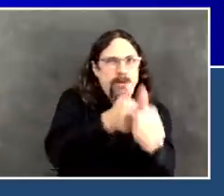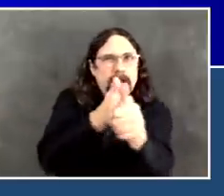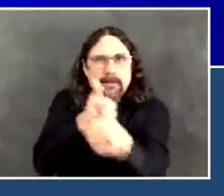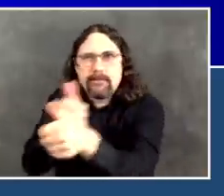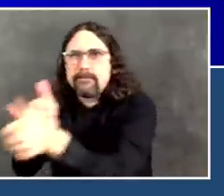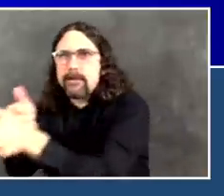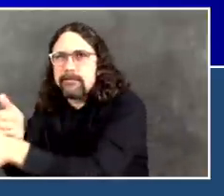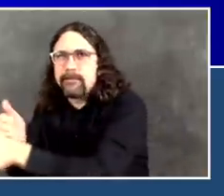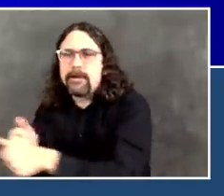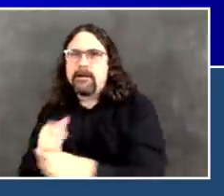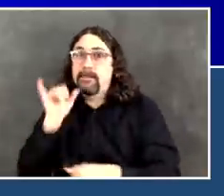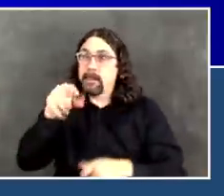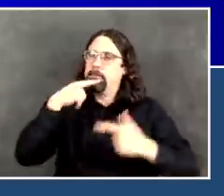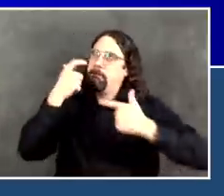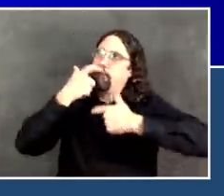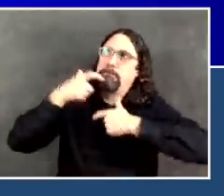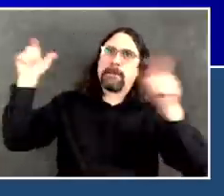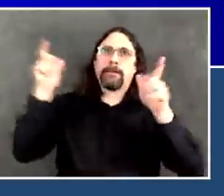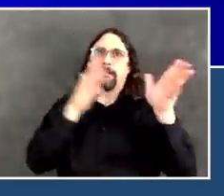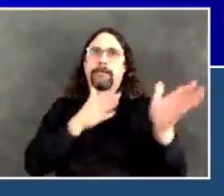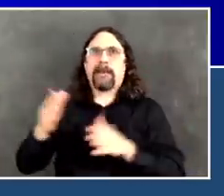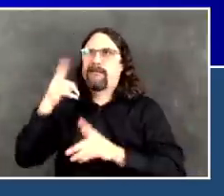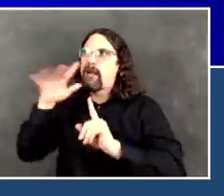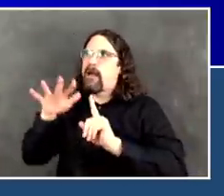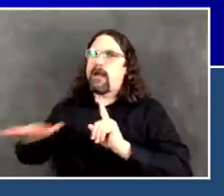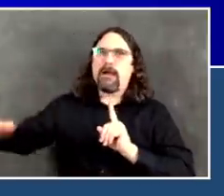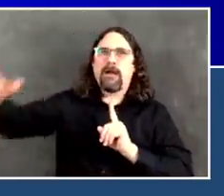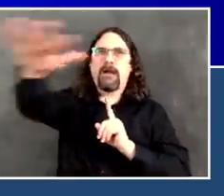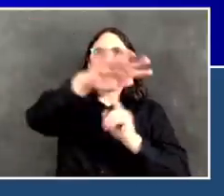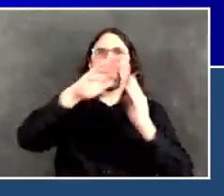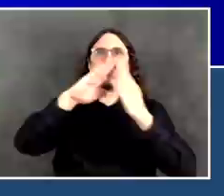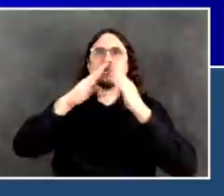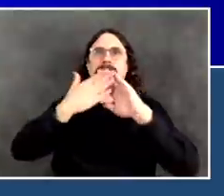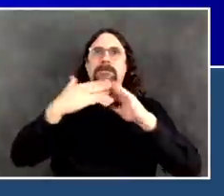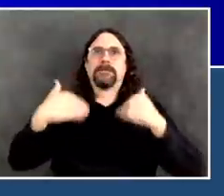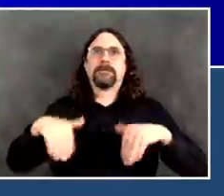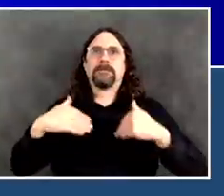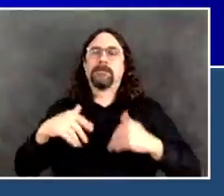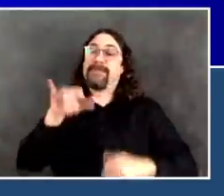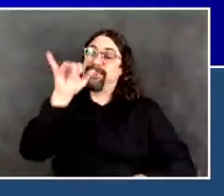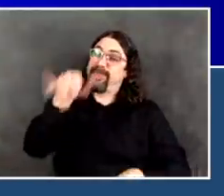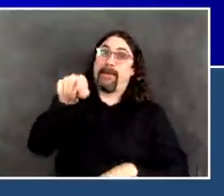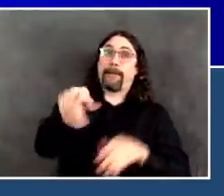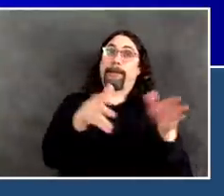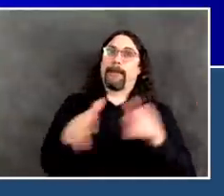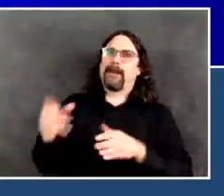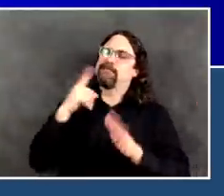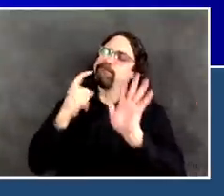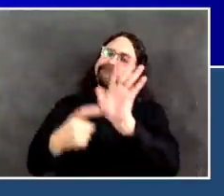That is the way forward. It will take a huge effort, but that's how we actually beat this disease.